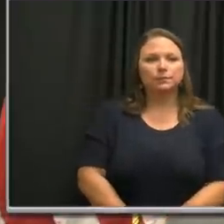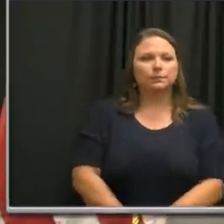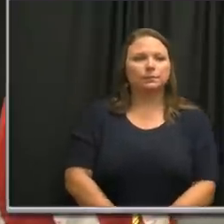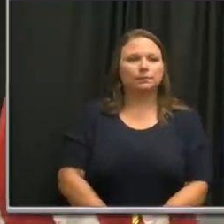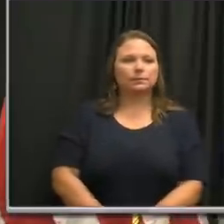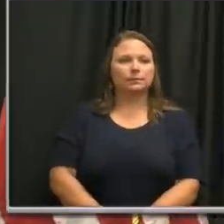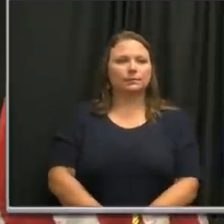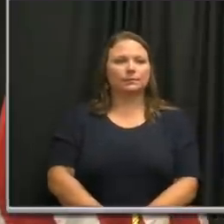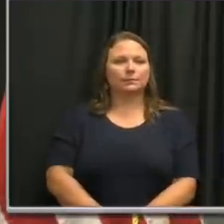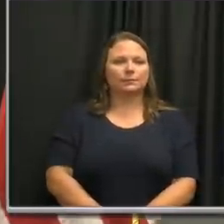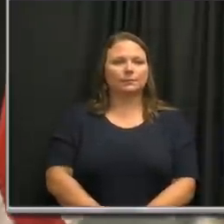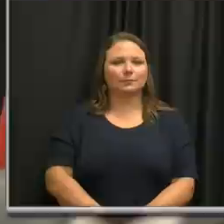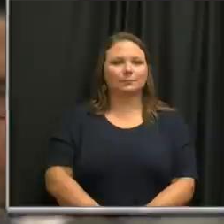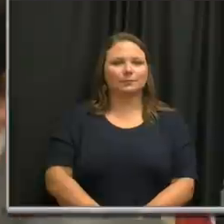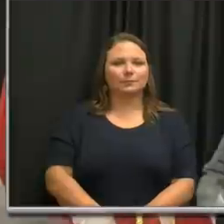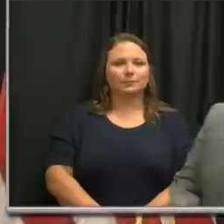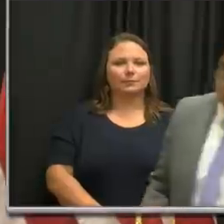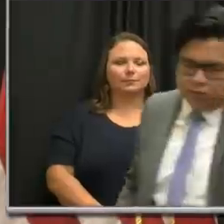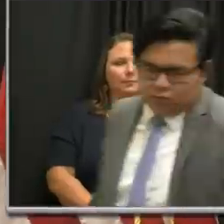Thank you, Mayor Cooper.